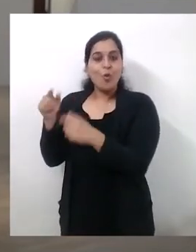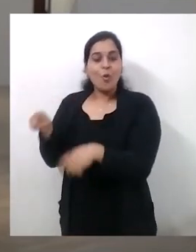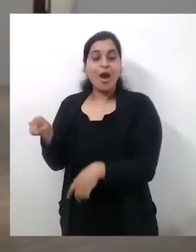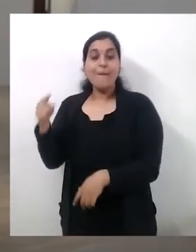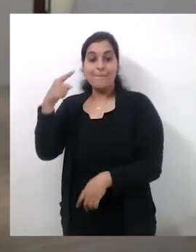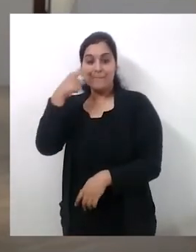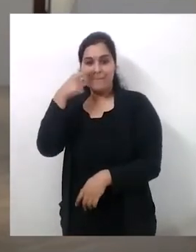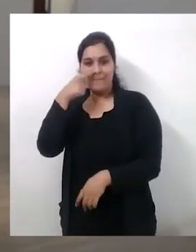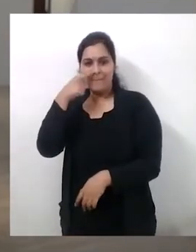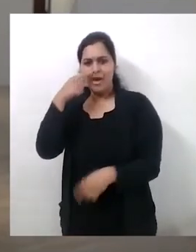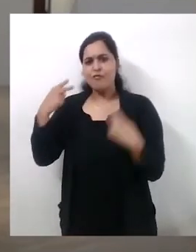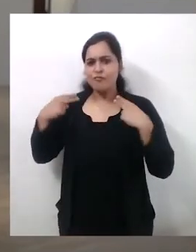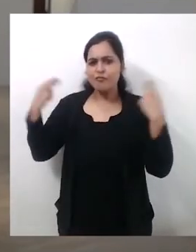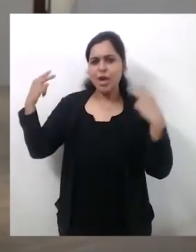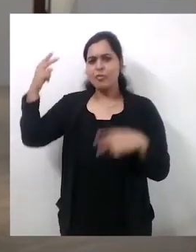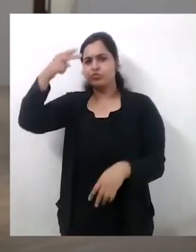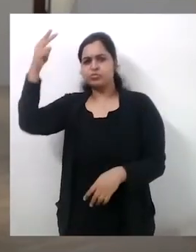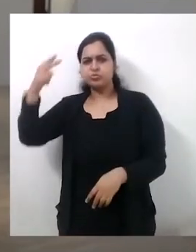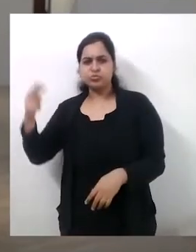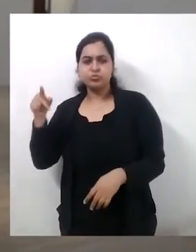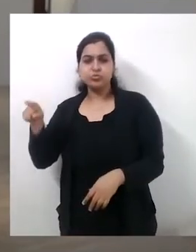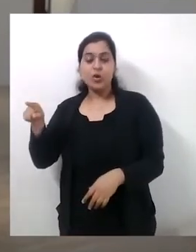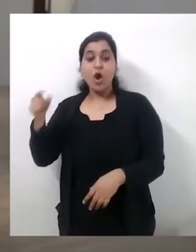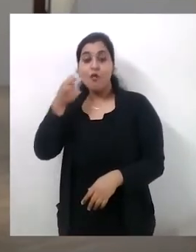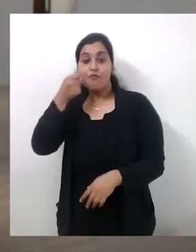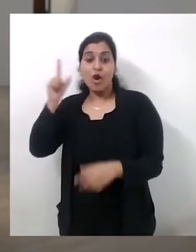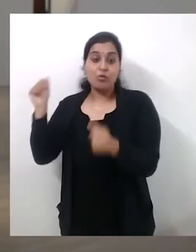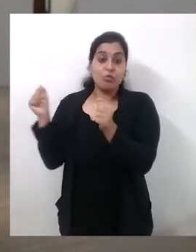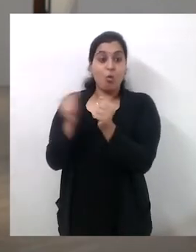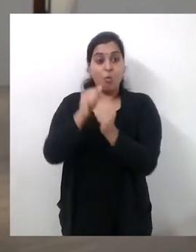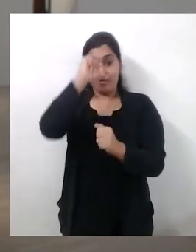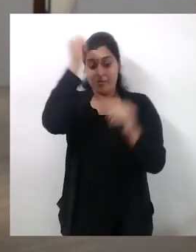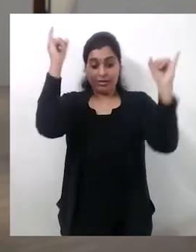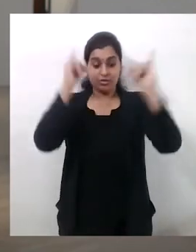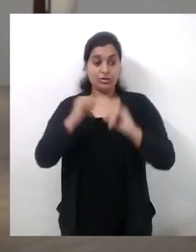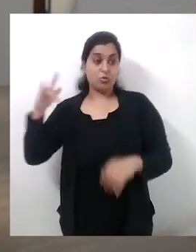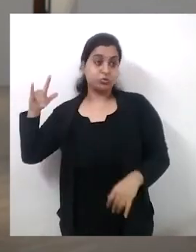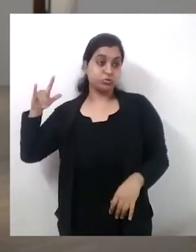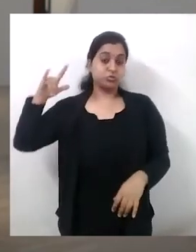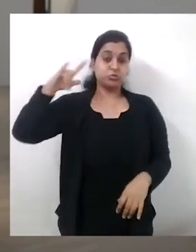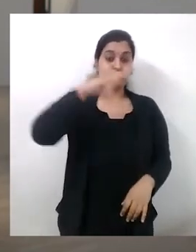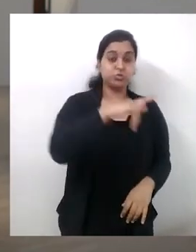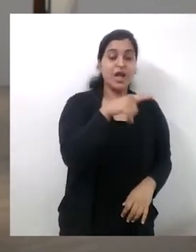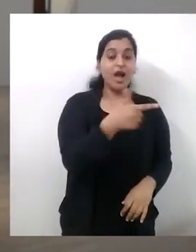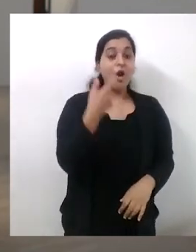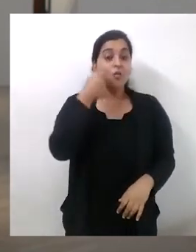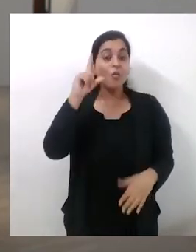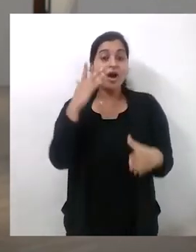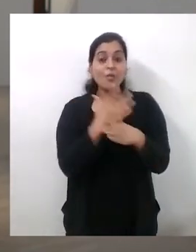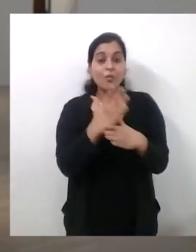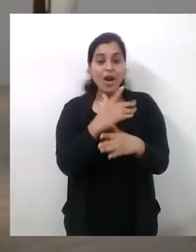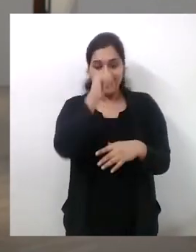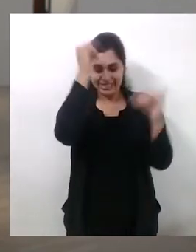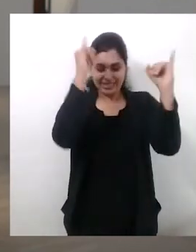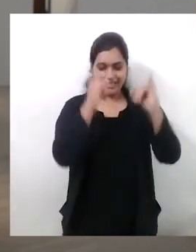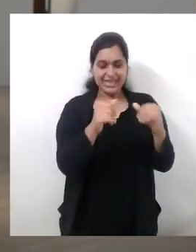prominent 20th century British artist Winifred Nicholson during a tour of India with her father, who was undersecretary